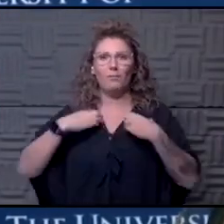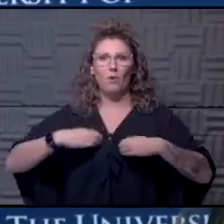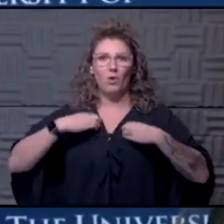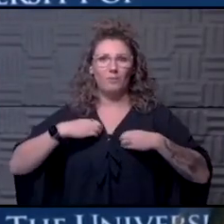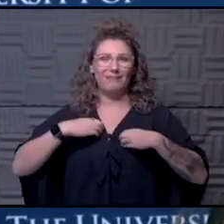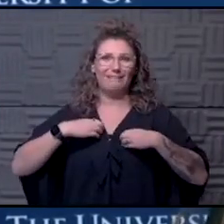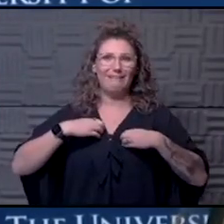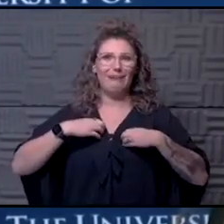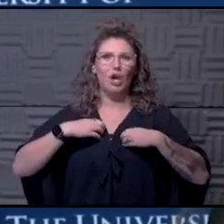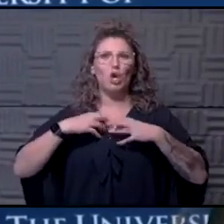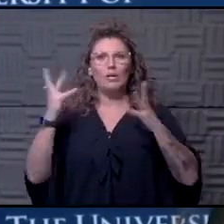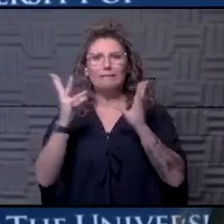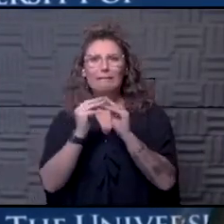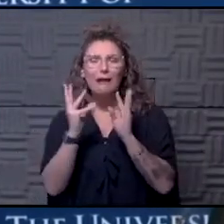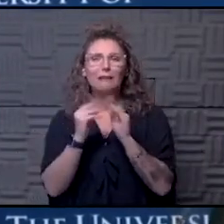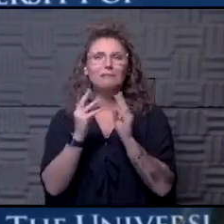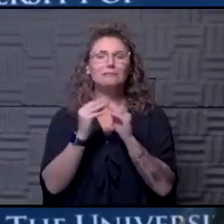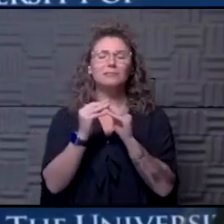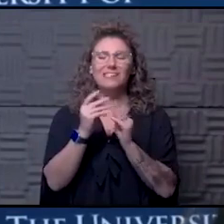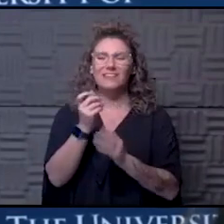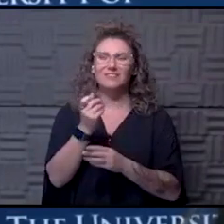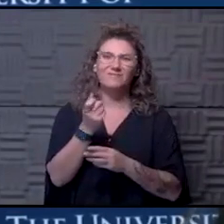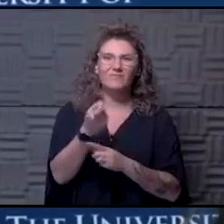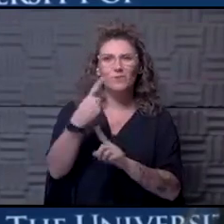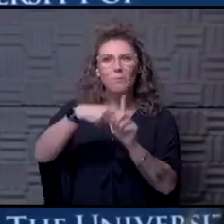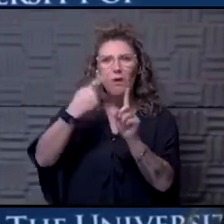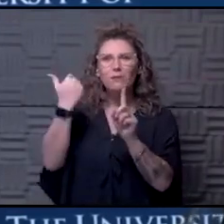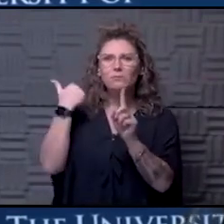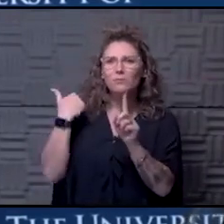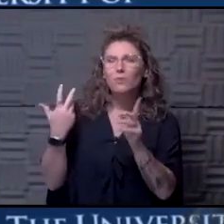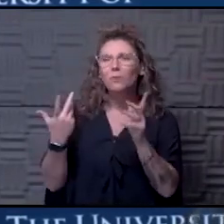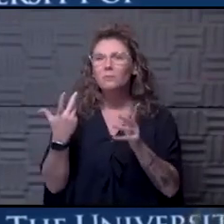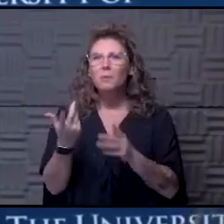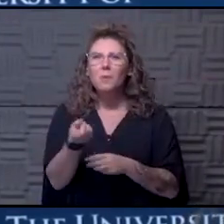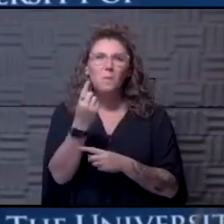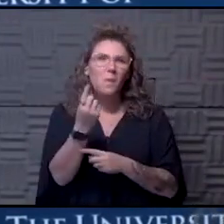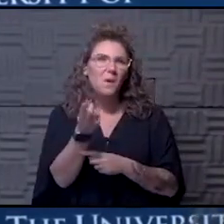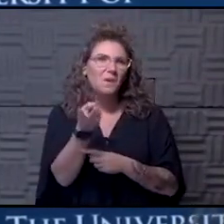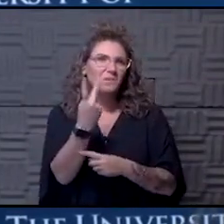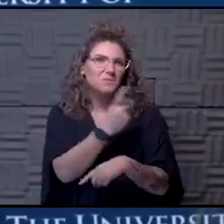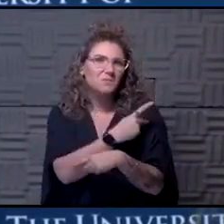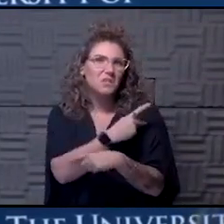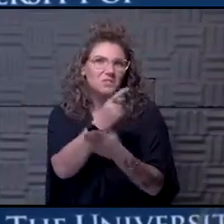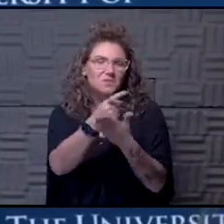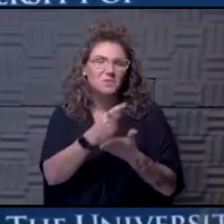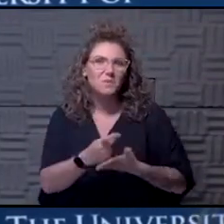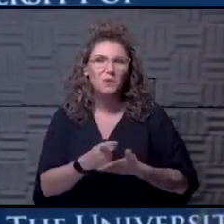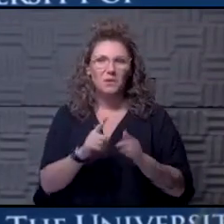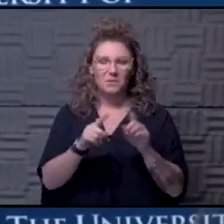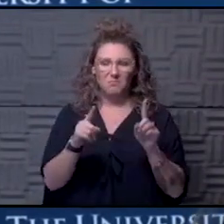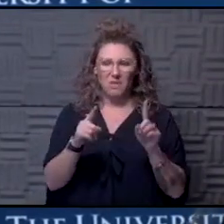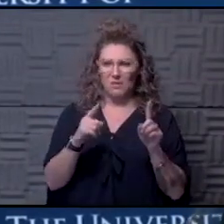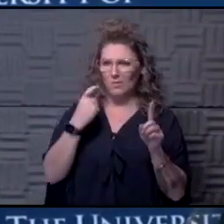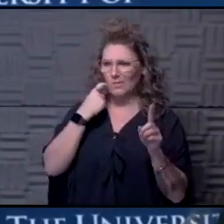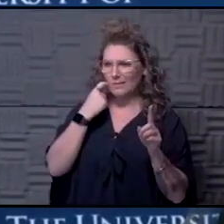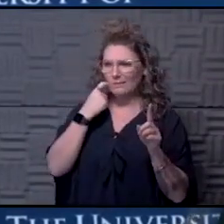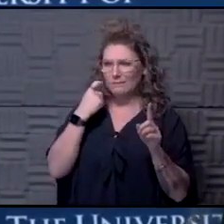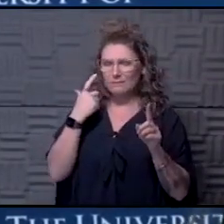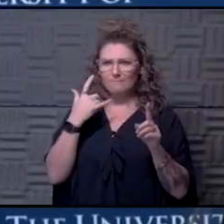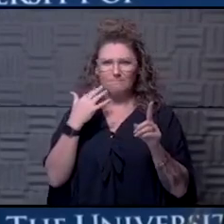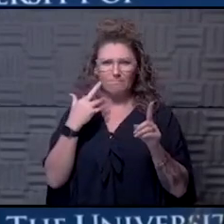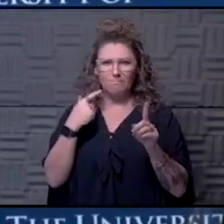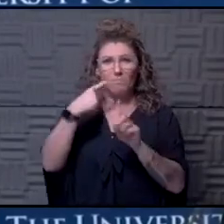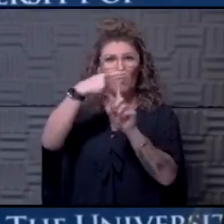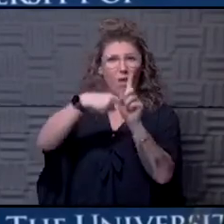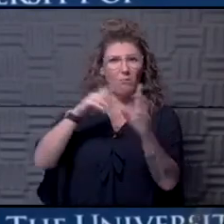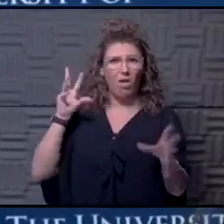I would say initially, you know, a few months ago, that might have been one, maybe two patients per week. But I think over the last month